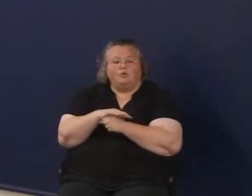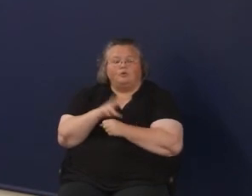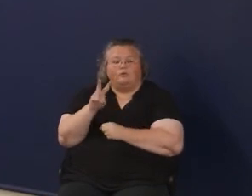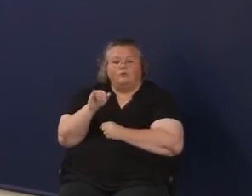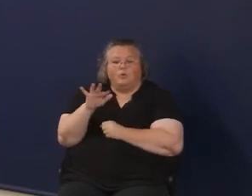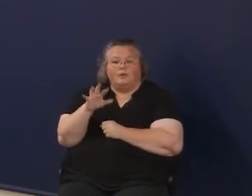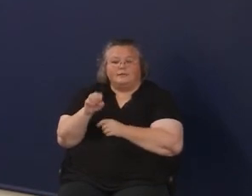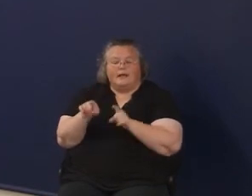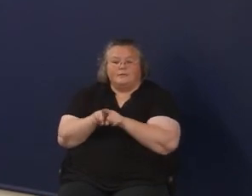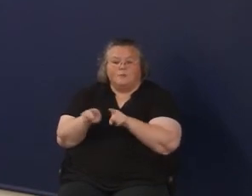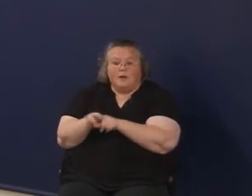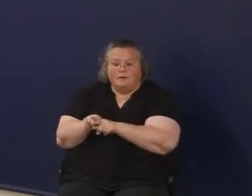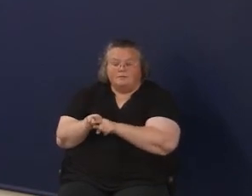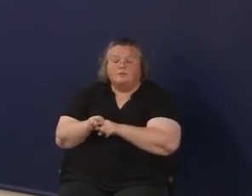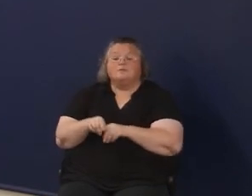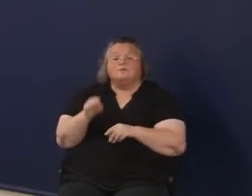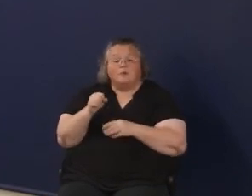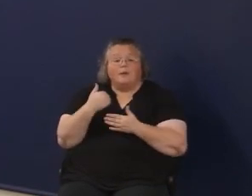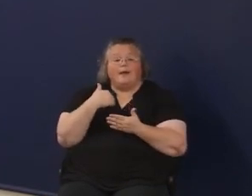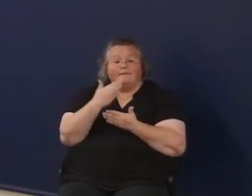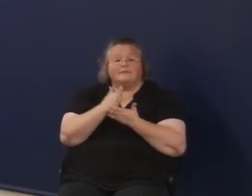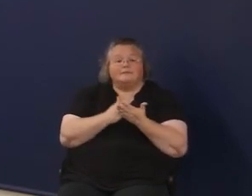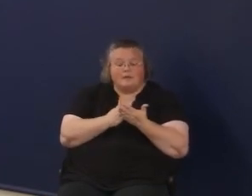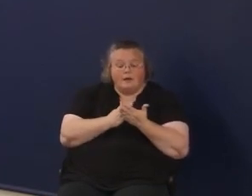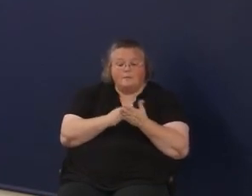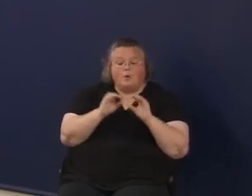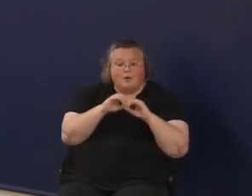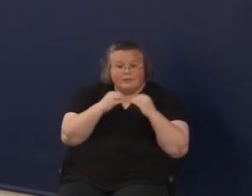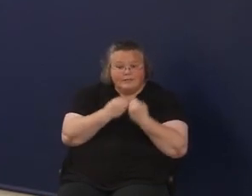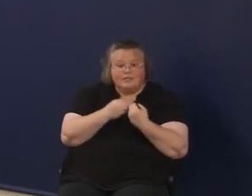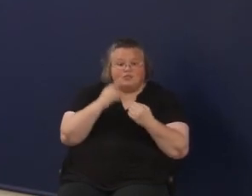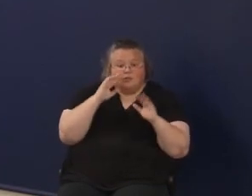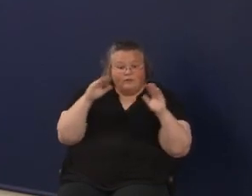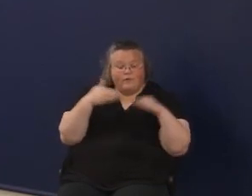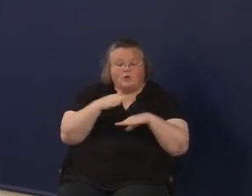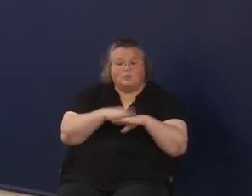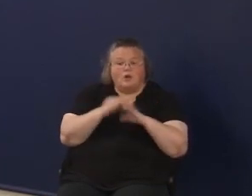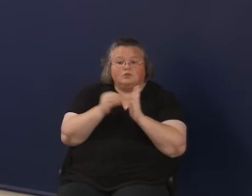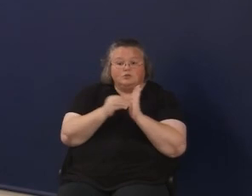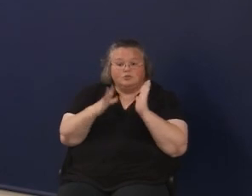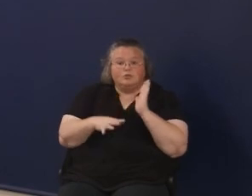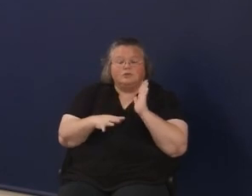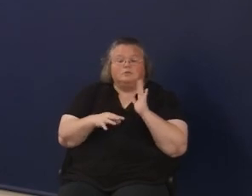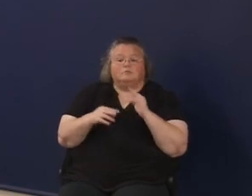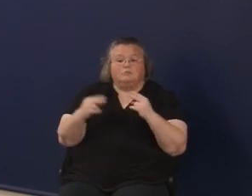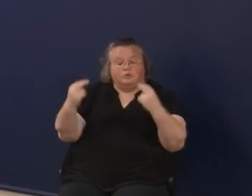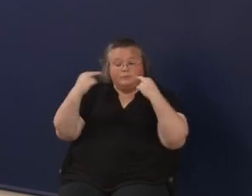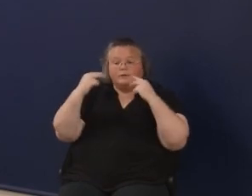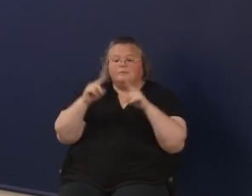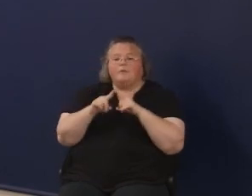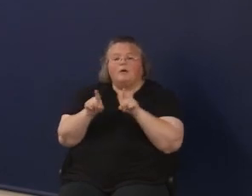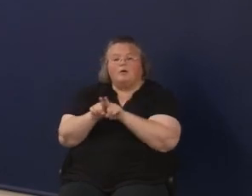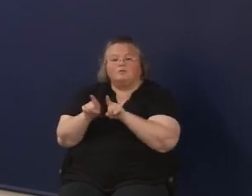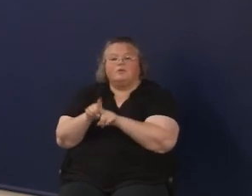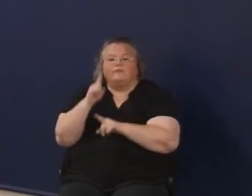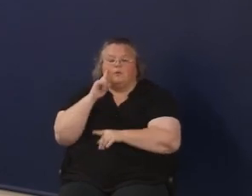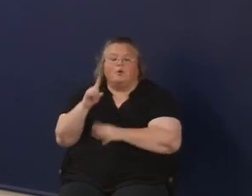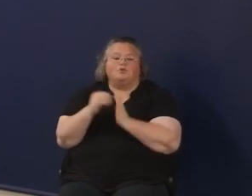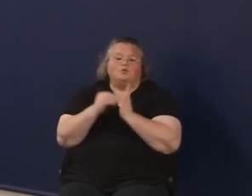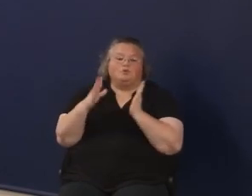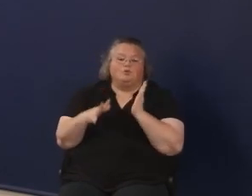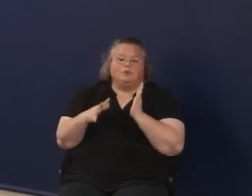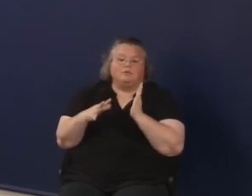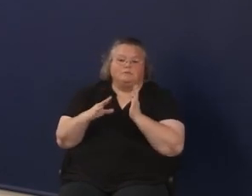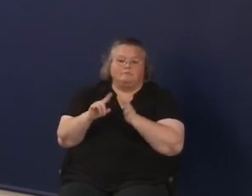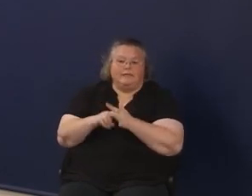the organizations that are working on this from the student perspective, we need to work on especially uplifting those student initiatives from those local